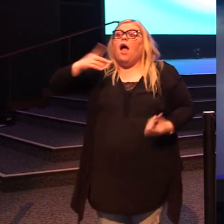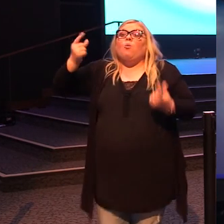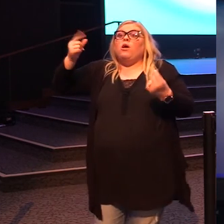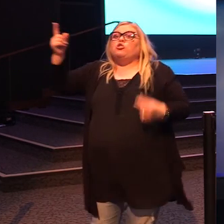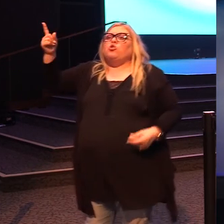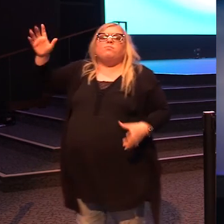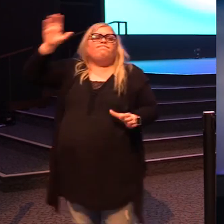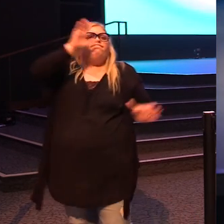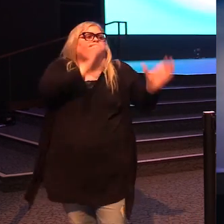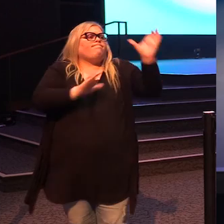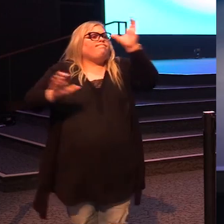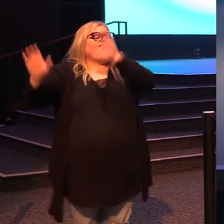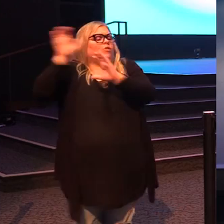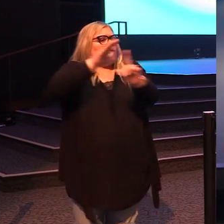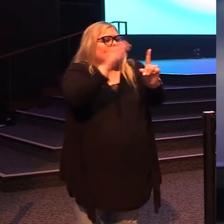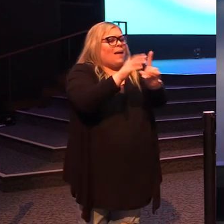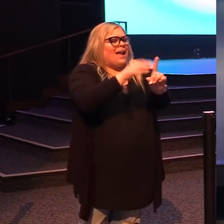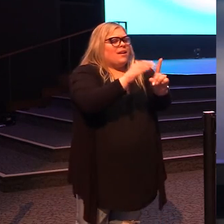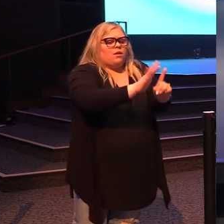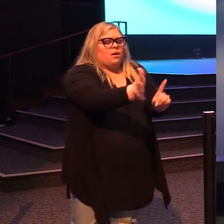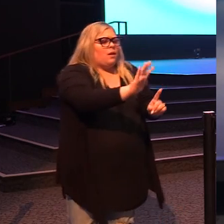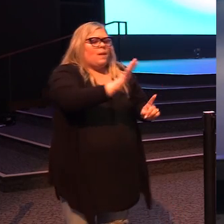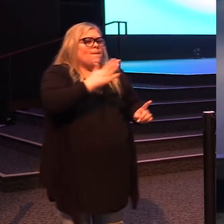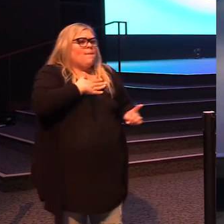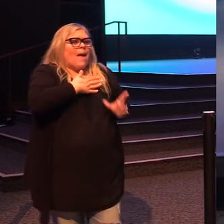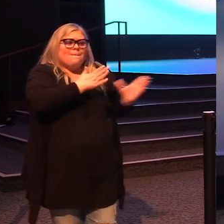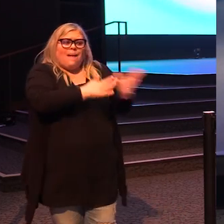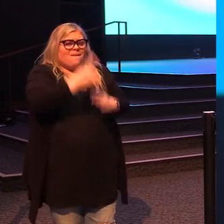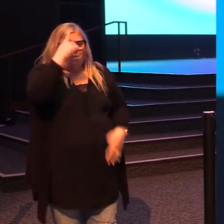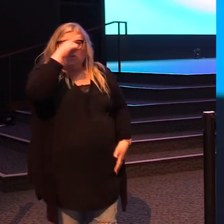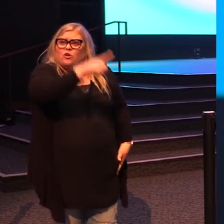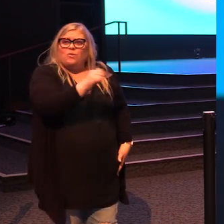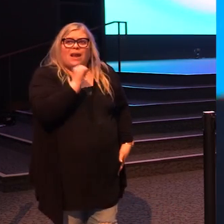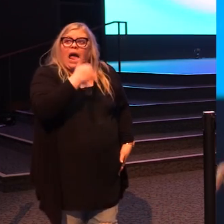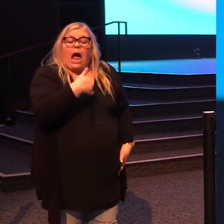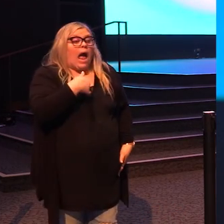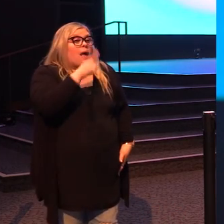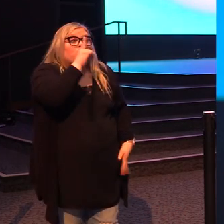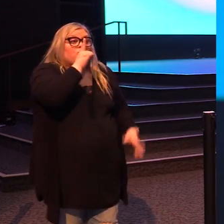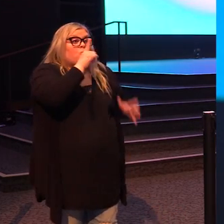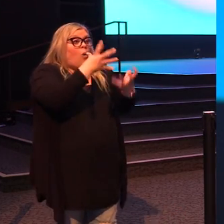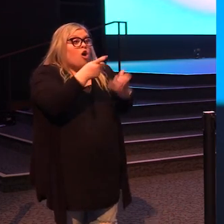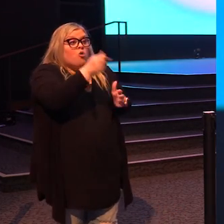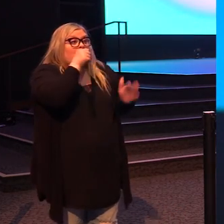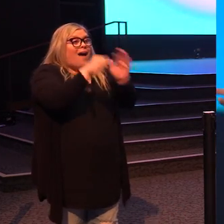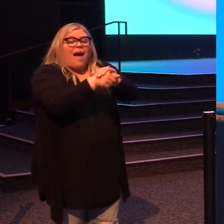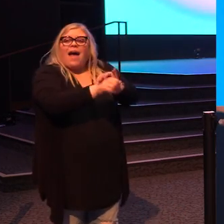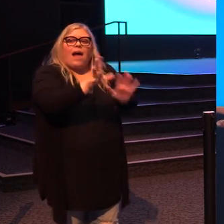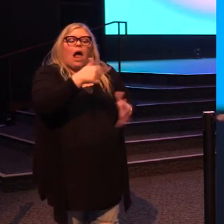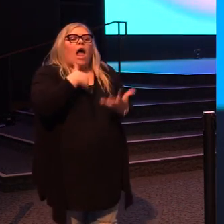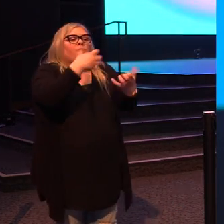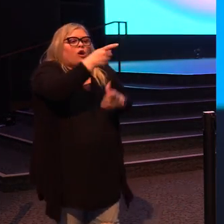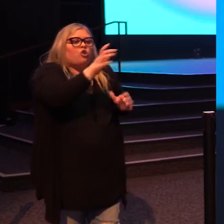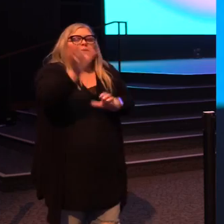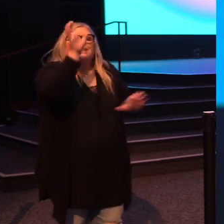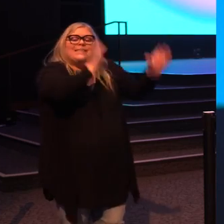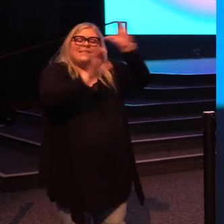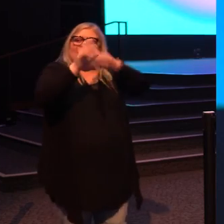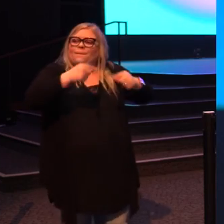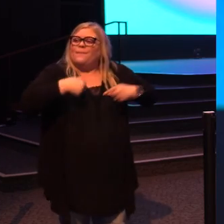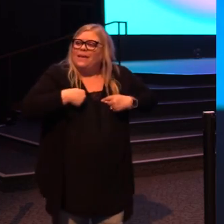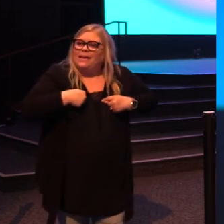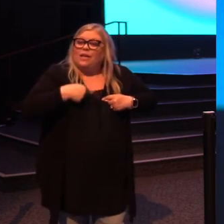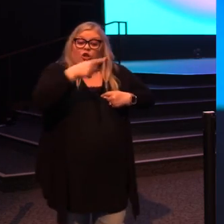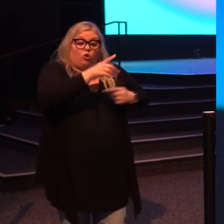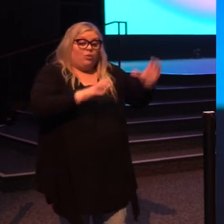seeking them to remind them, this is not my plan for you. I didn't plan for you to hide. I plan for you to seek me. I plan for when